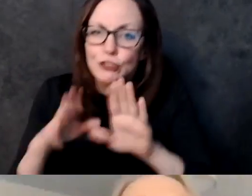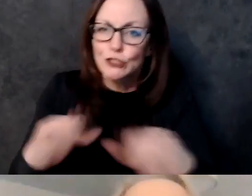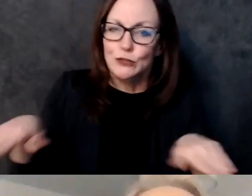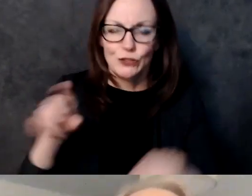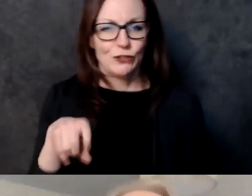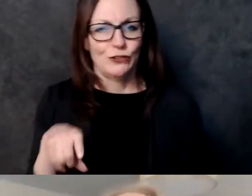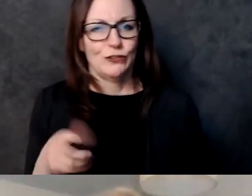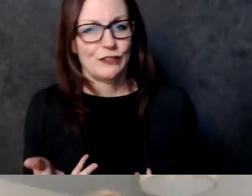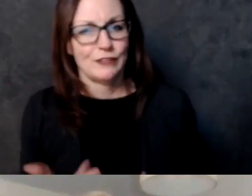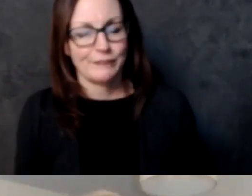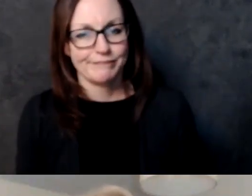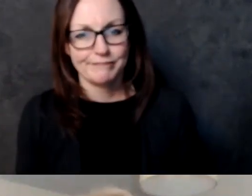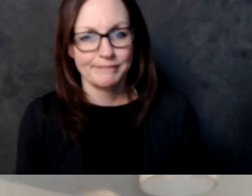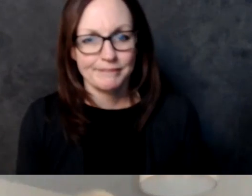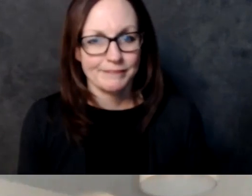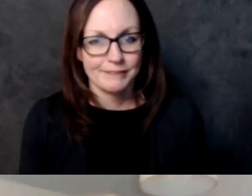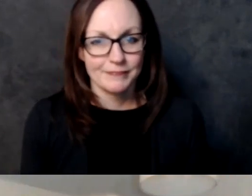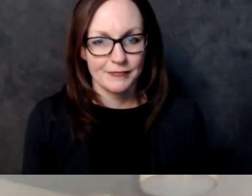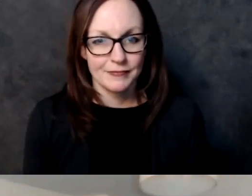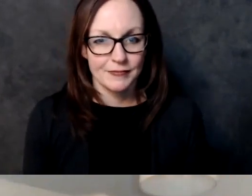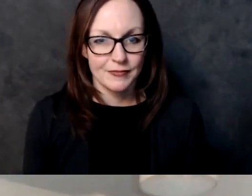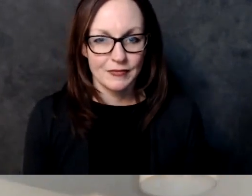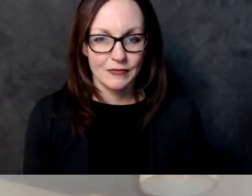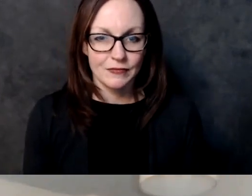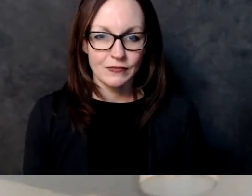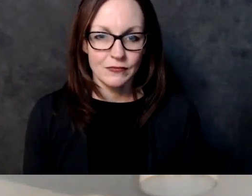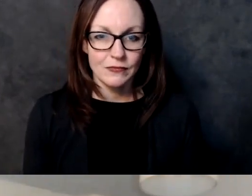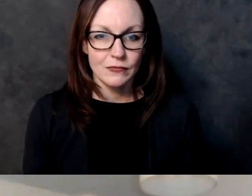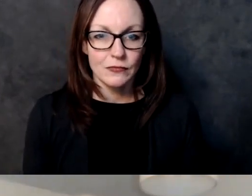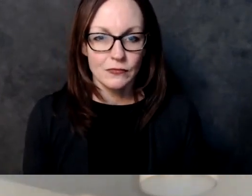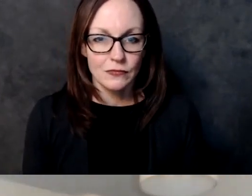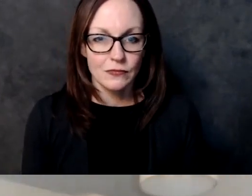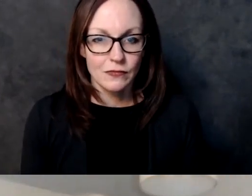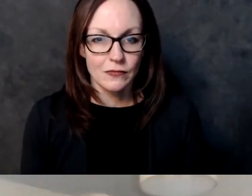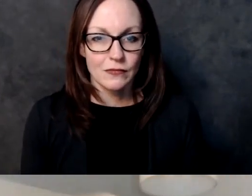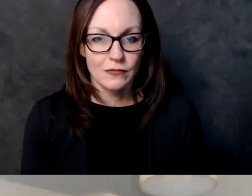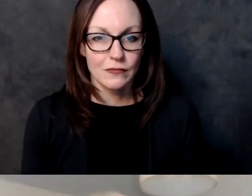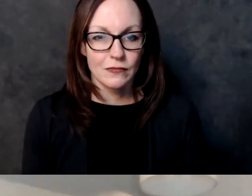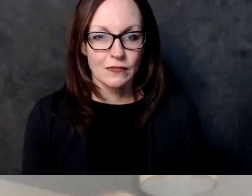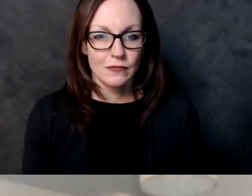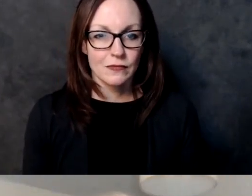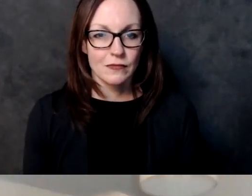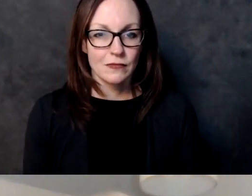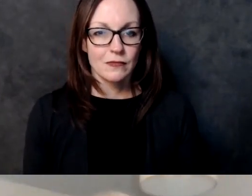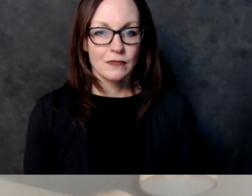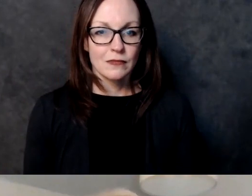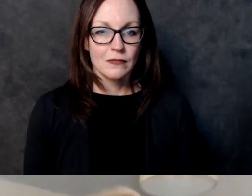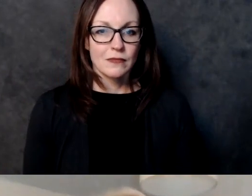those clearance rates up and those conviction rates are violent crimes you know that's what they should be doing they shouldn't be engaged in um